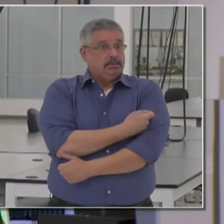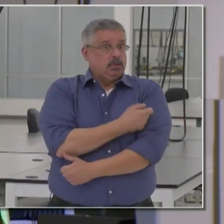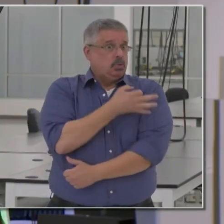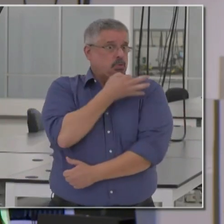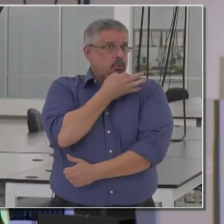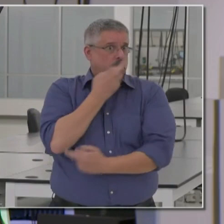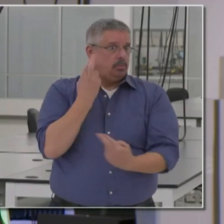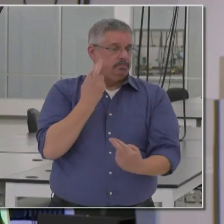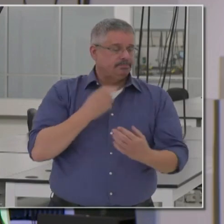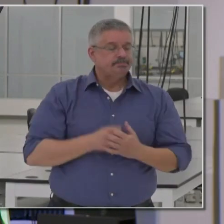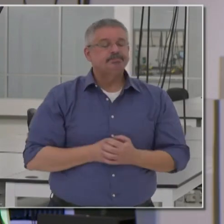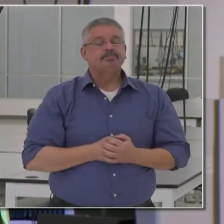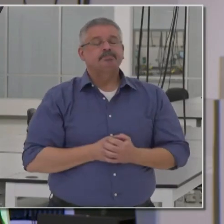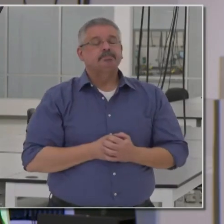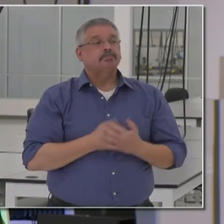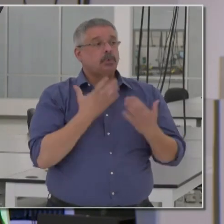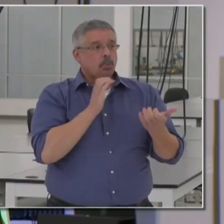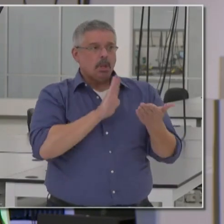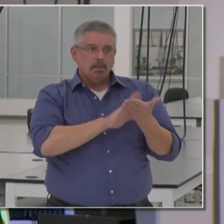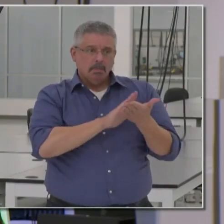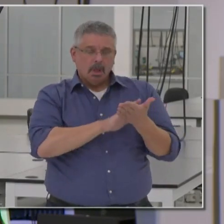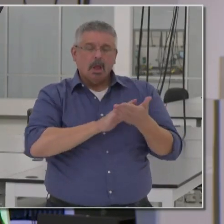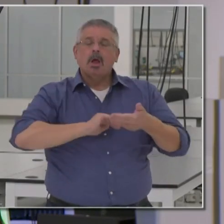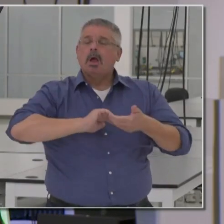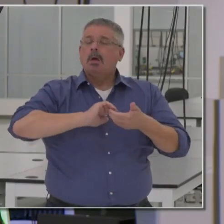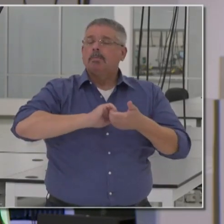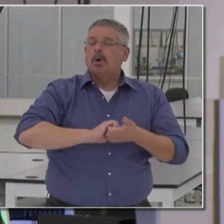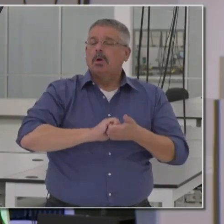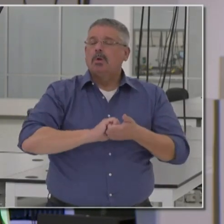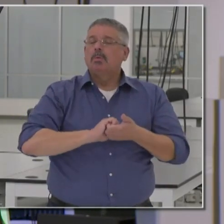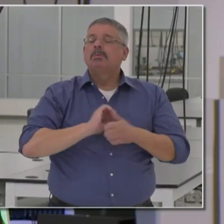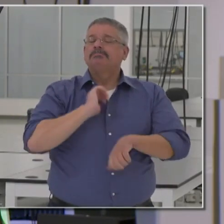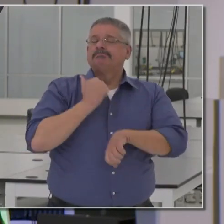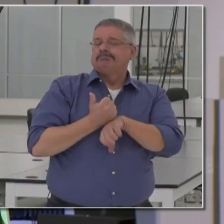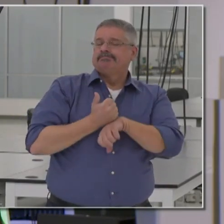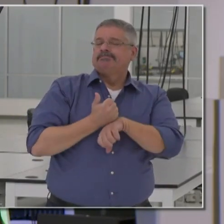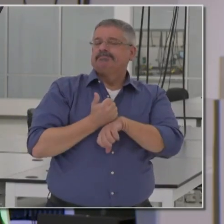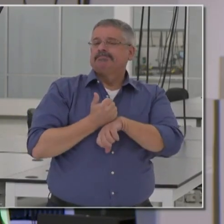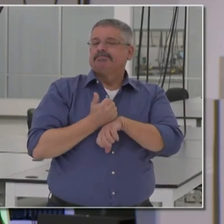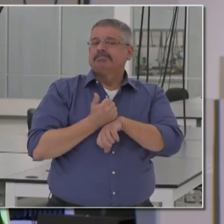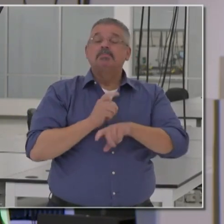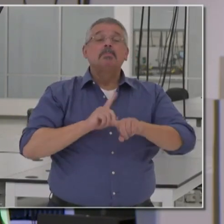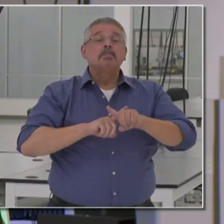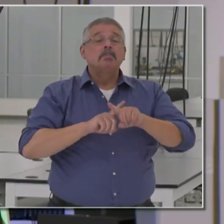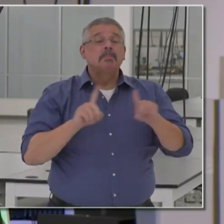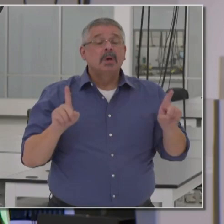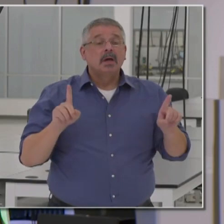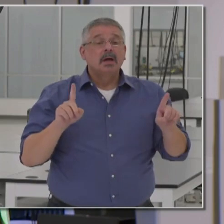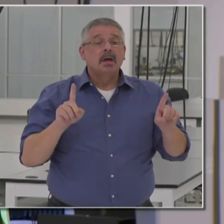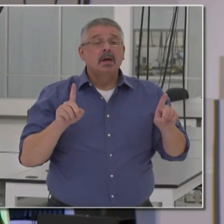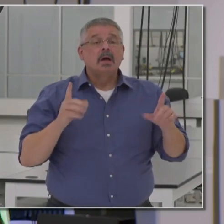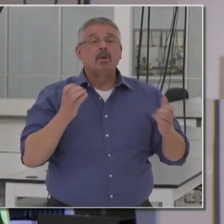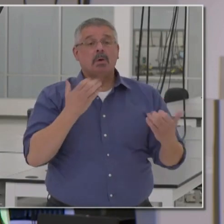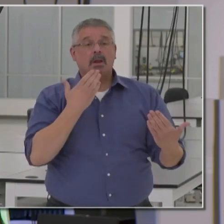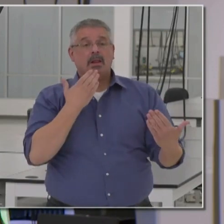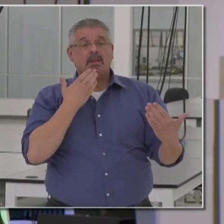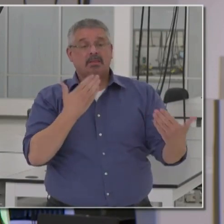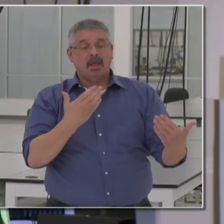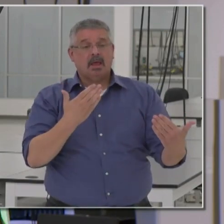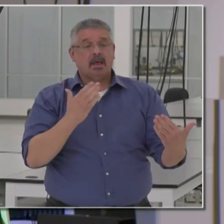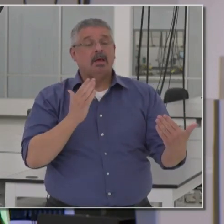I wanted just to applaud the partnership that was put in place, but in particular, I want to thank